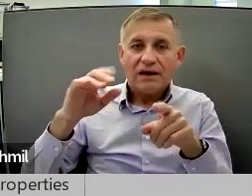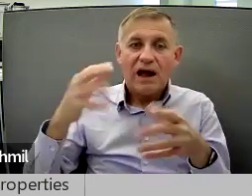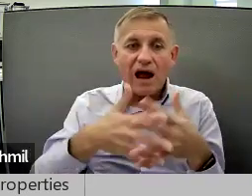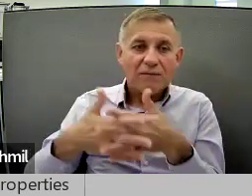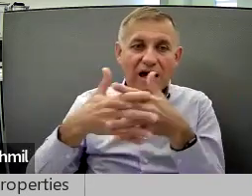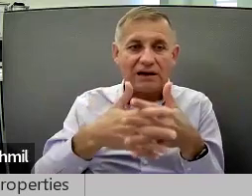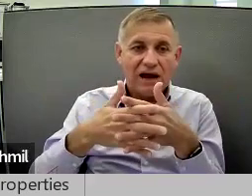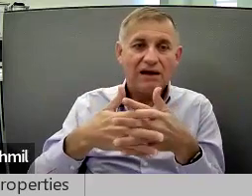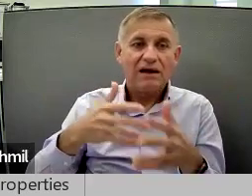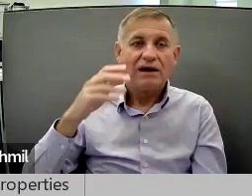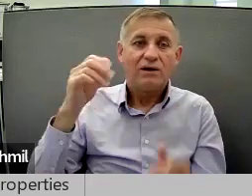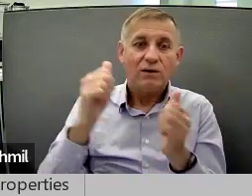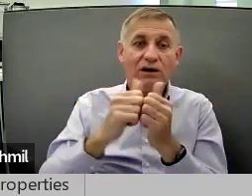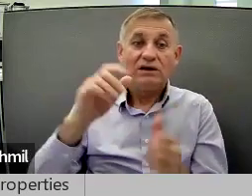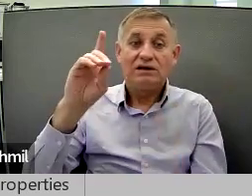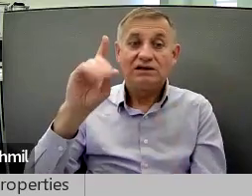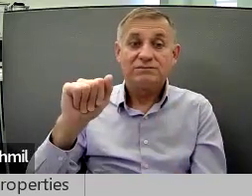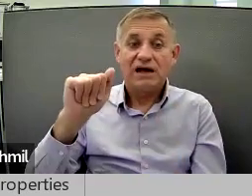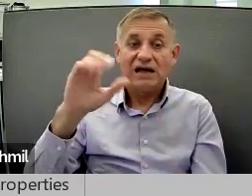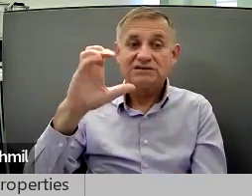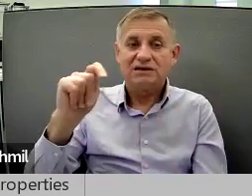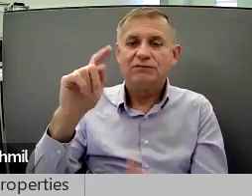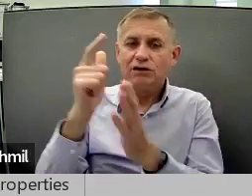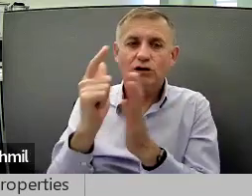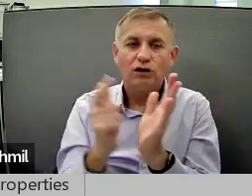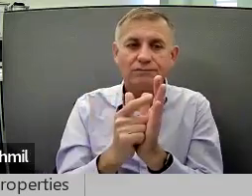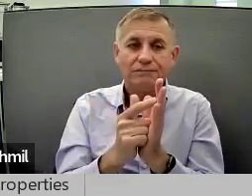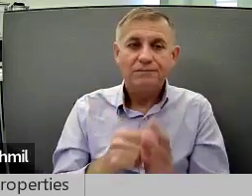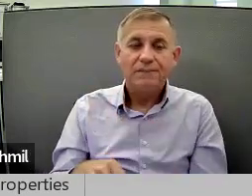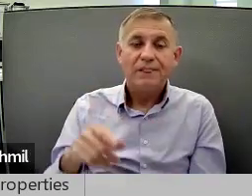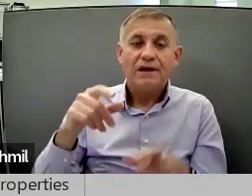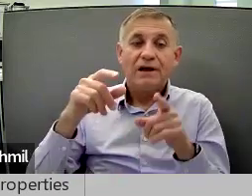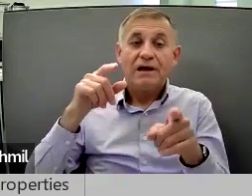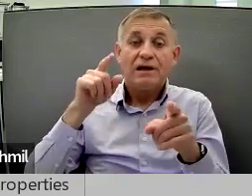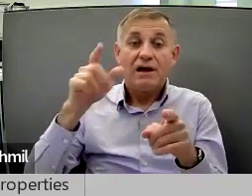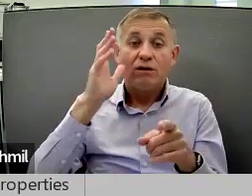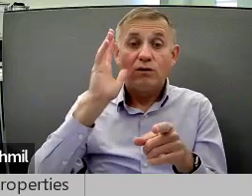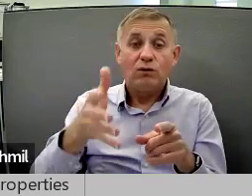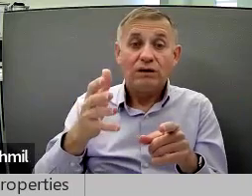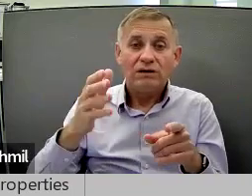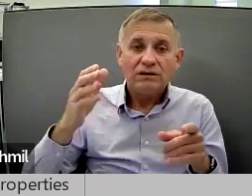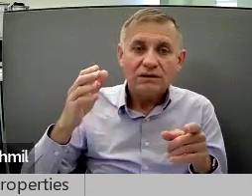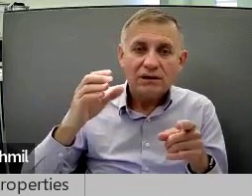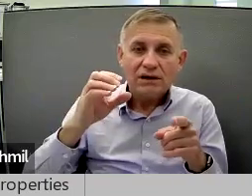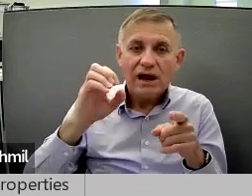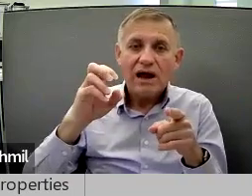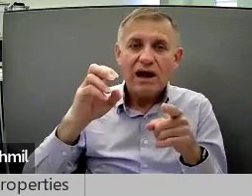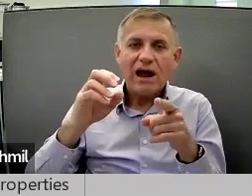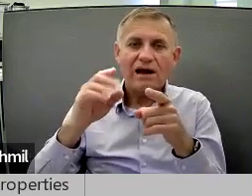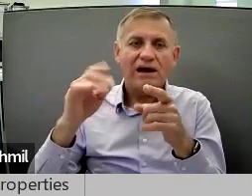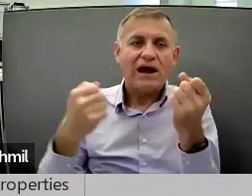of the Americans with Disabilities Act. There will be entertainment,